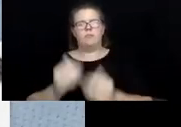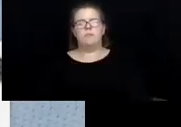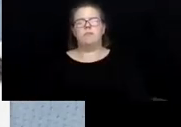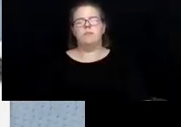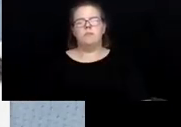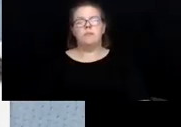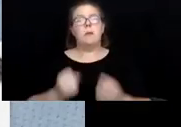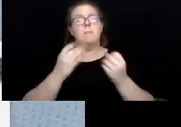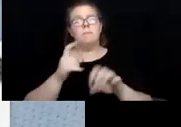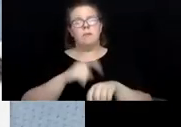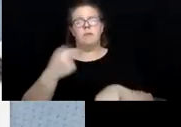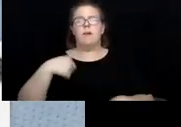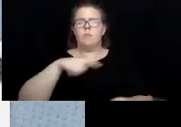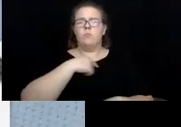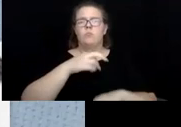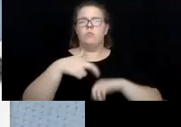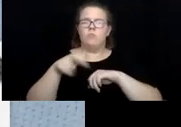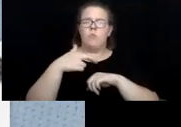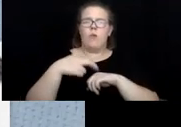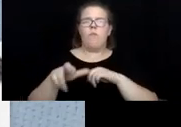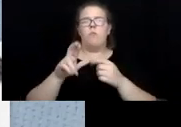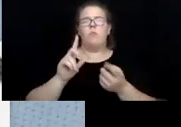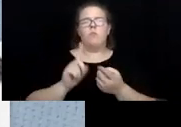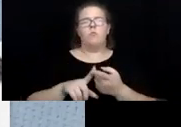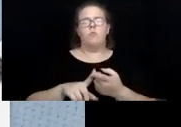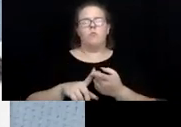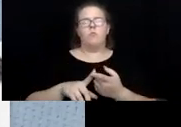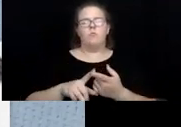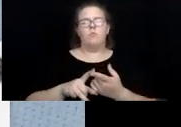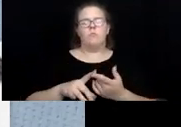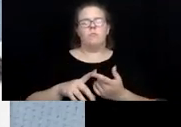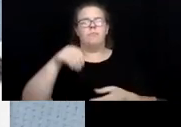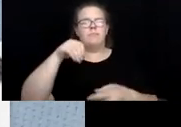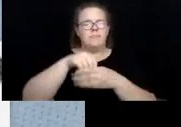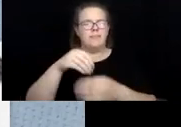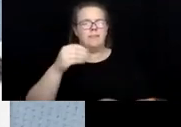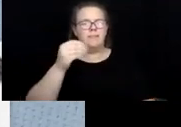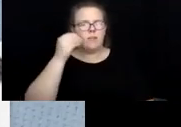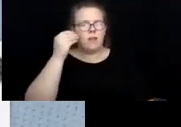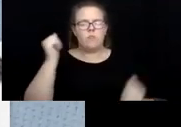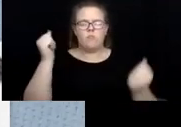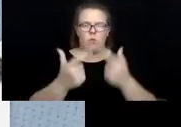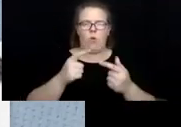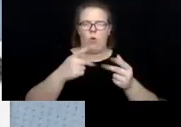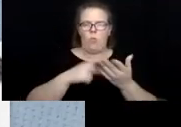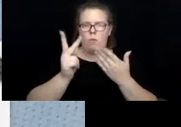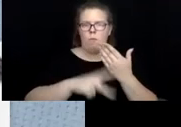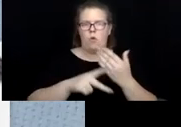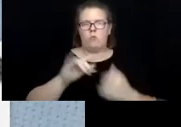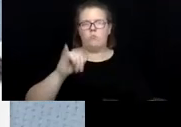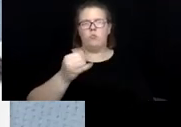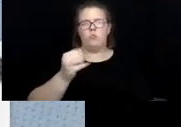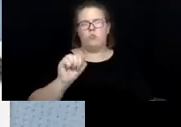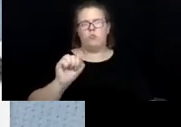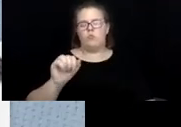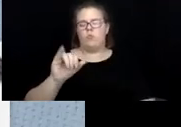we will make referrals to in-house all of the programs that Joanne alluded to